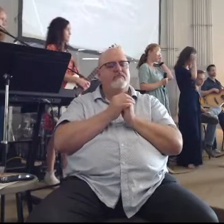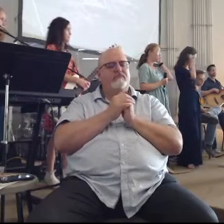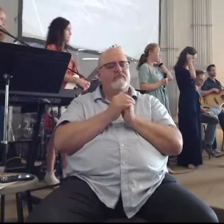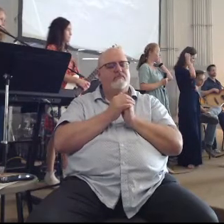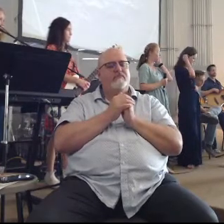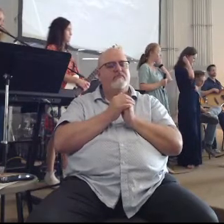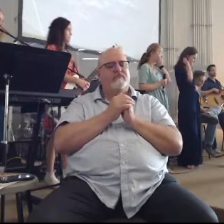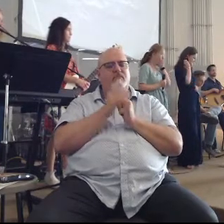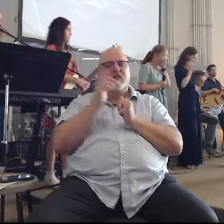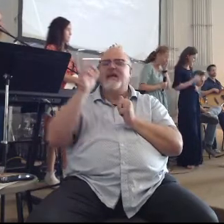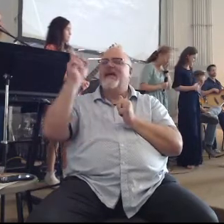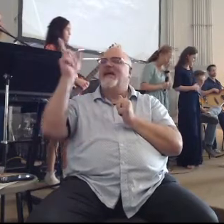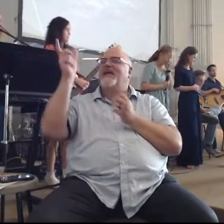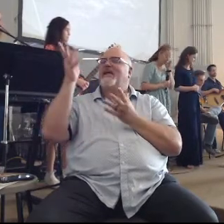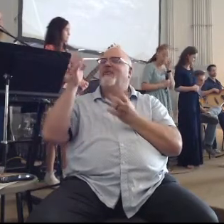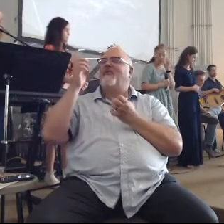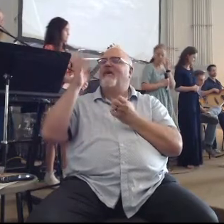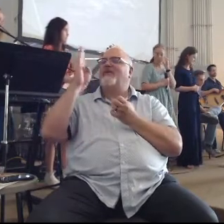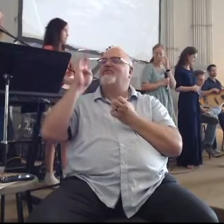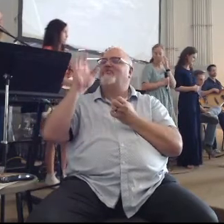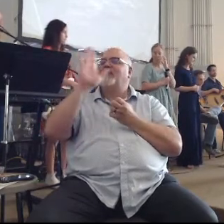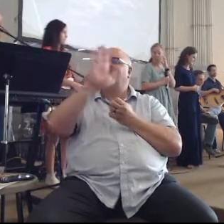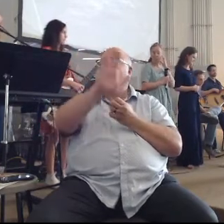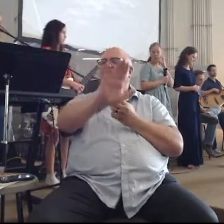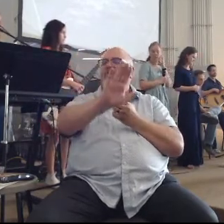He wants to be your God and King